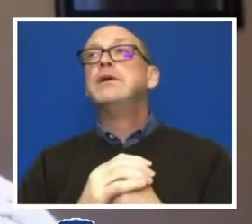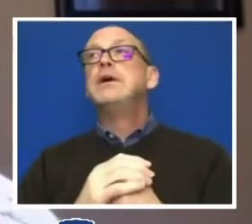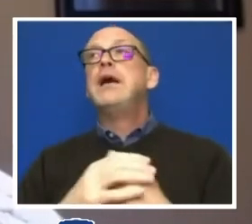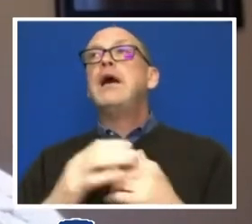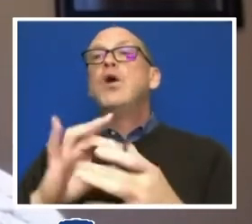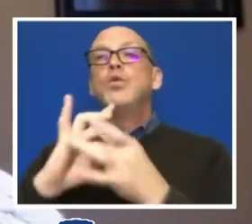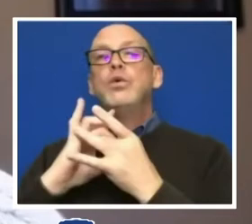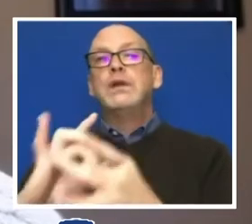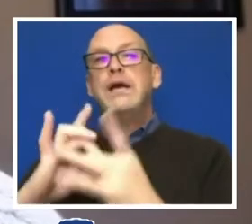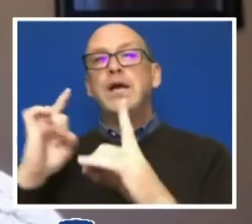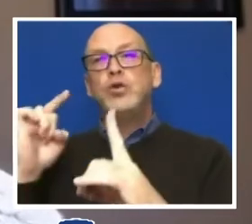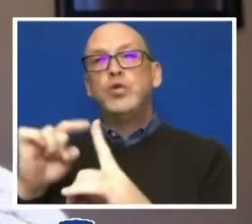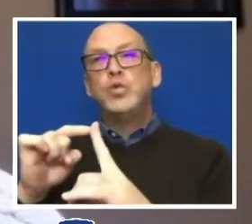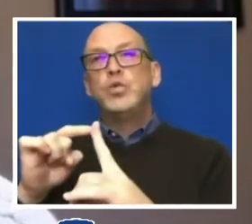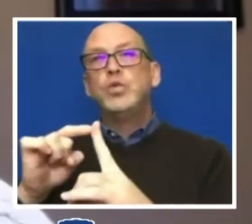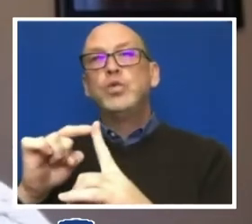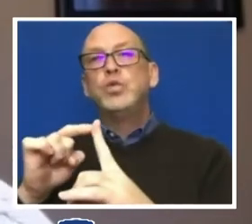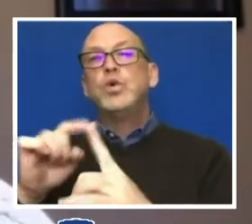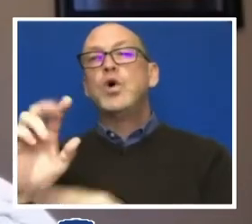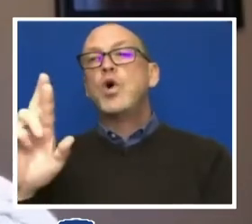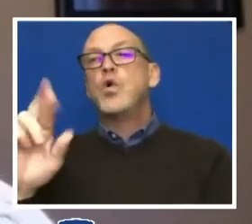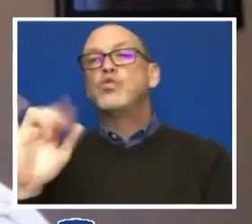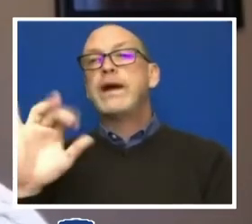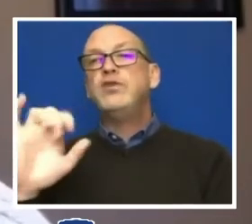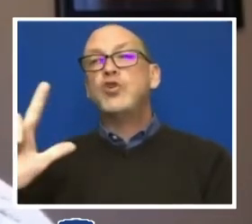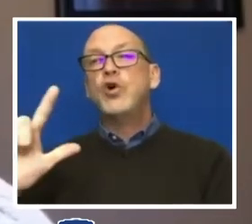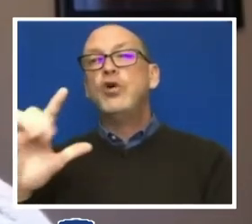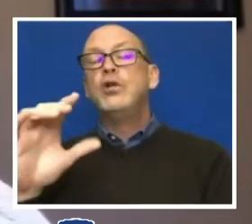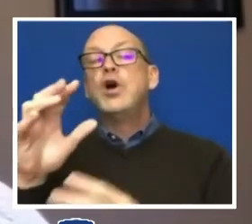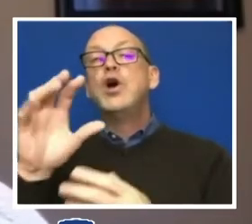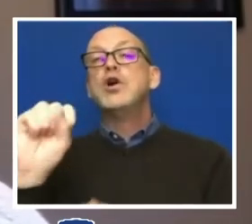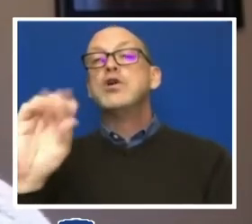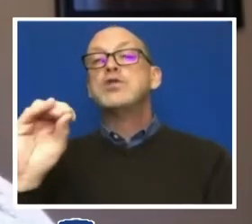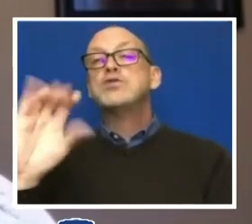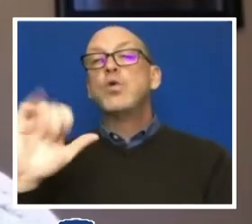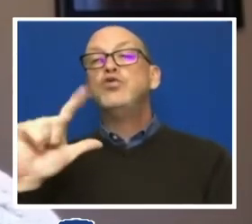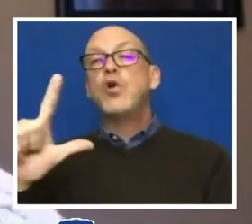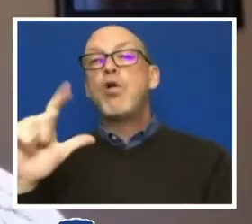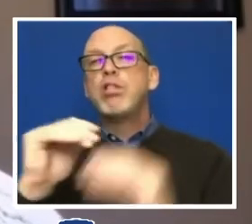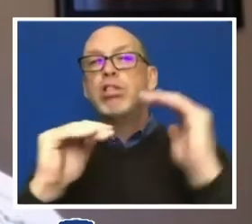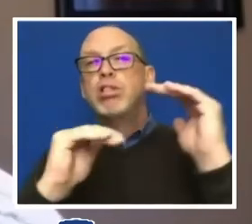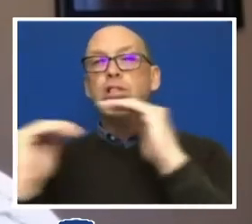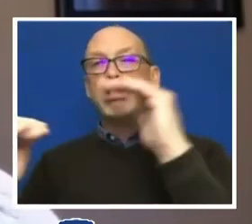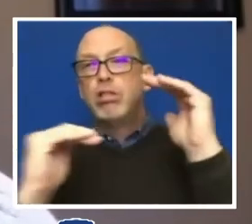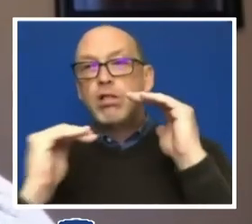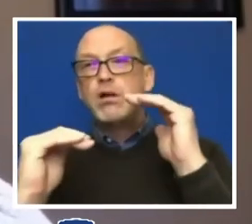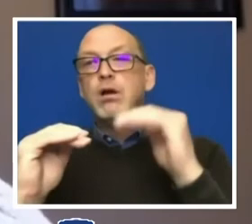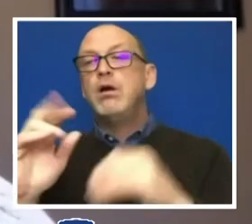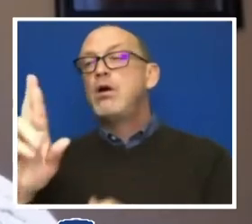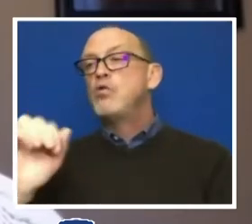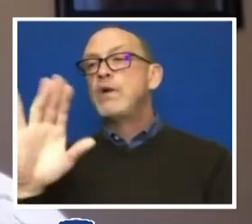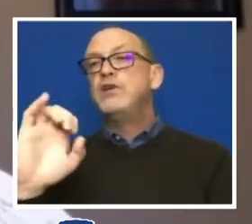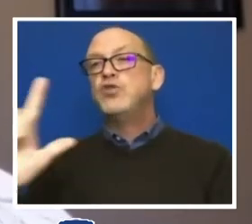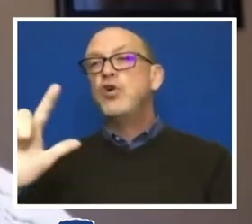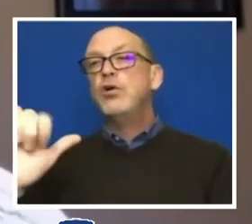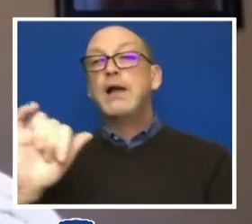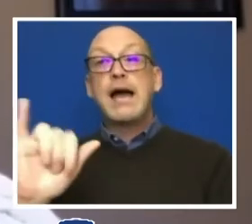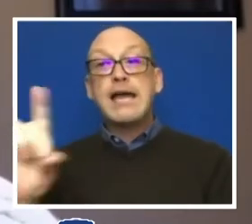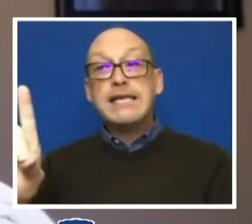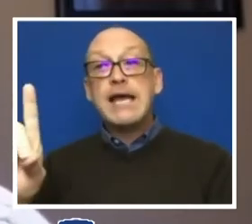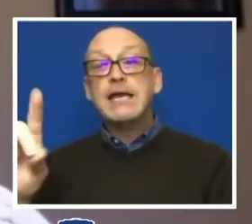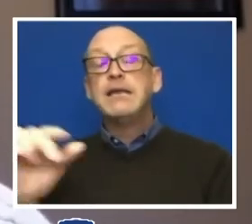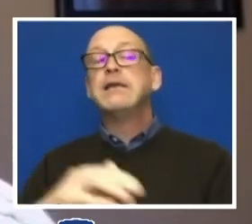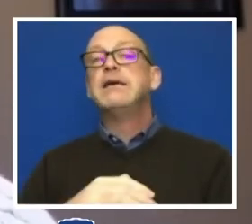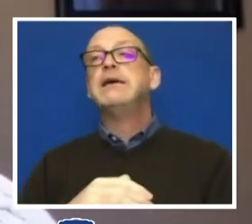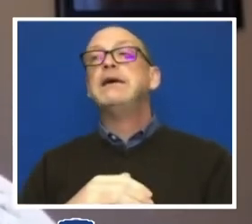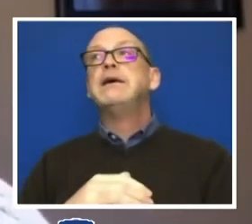with racial and social inequalities, racial identity, identities, perhaps